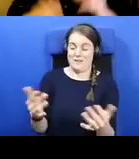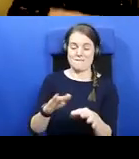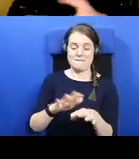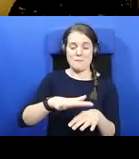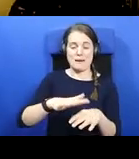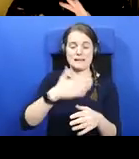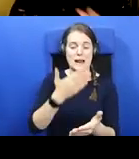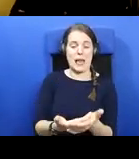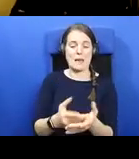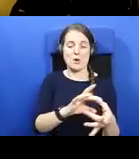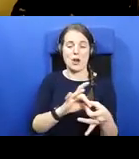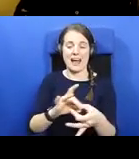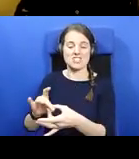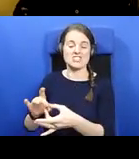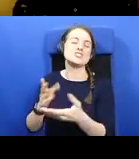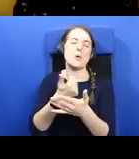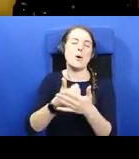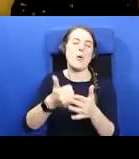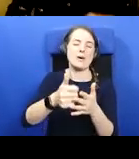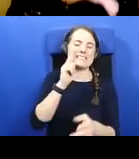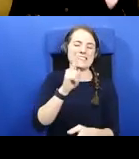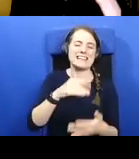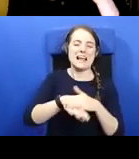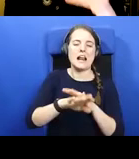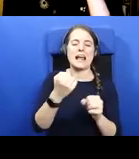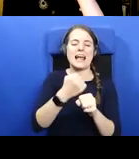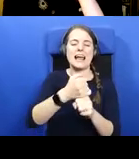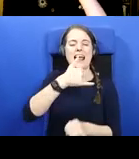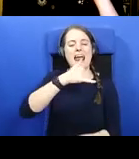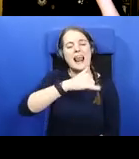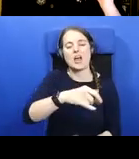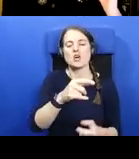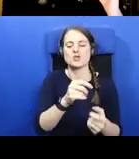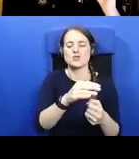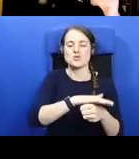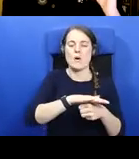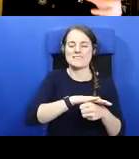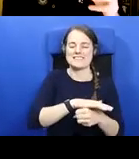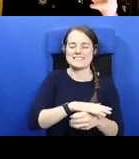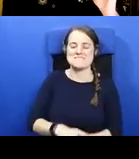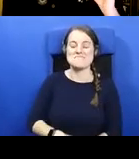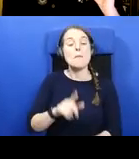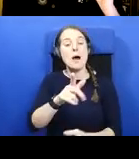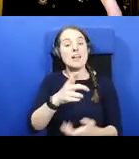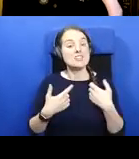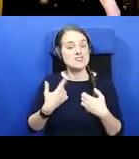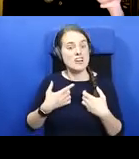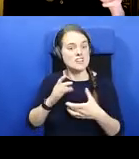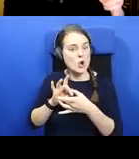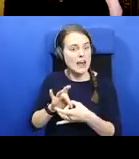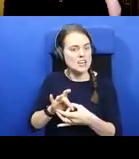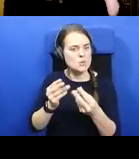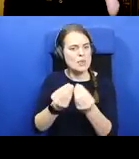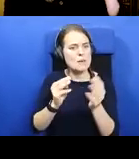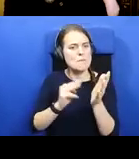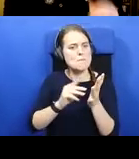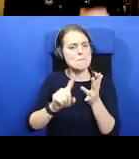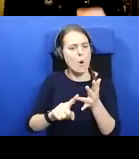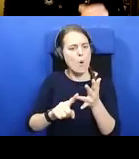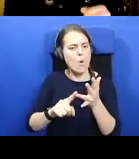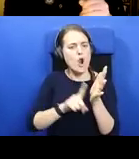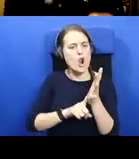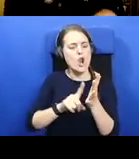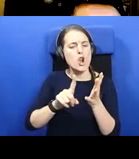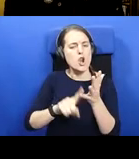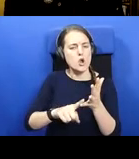in sort of Gaelic sources all of the time. But what's interesting about this connection with Maluog is that it's one that's very